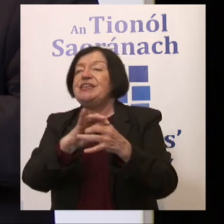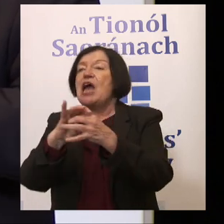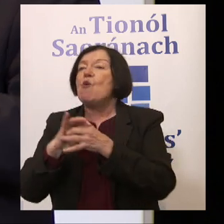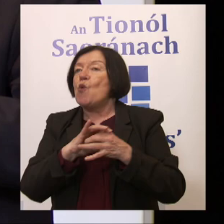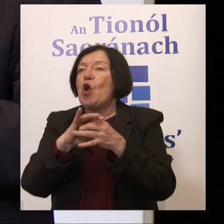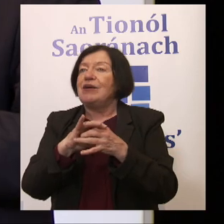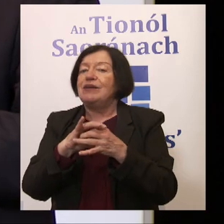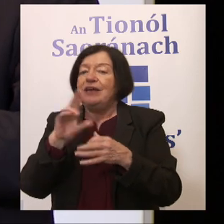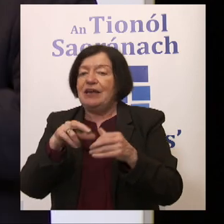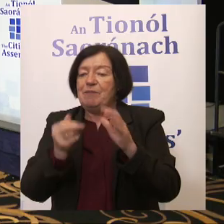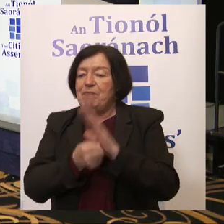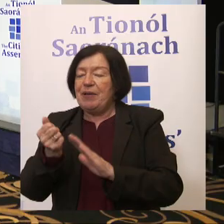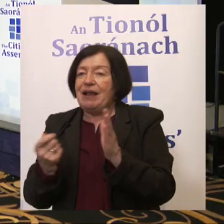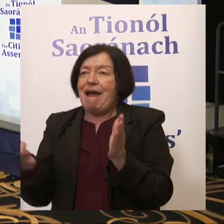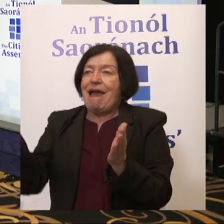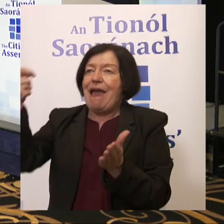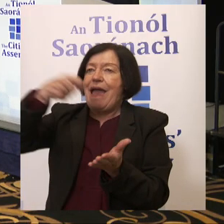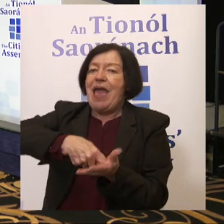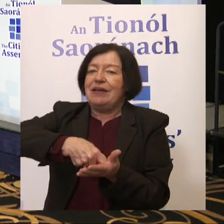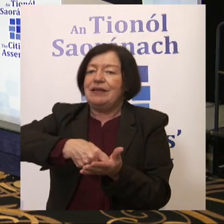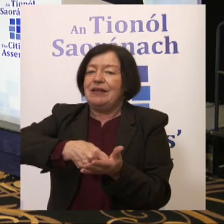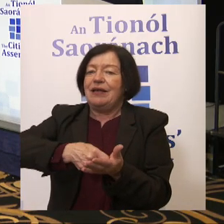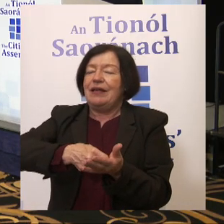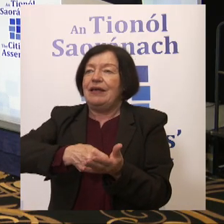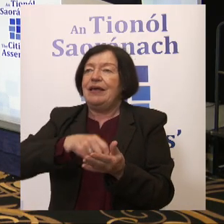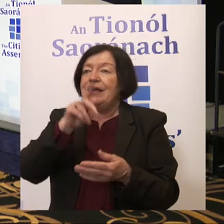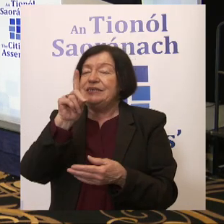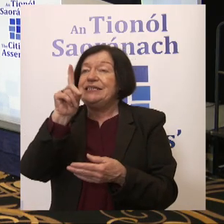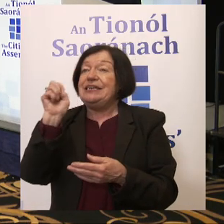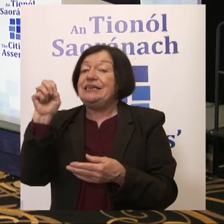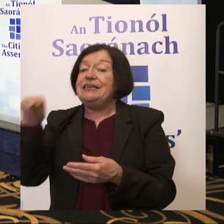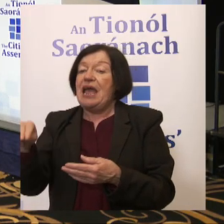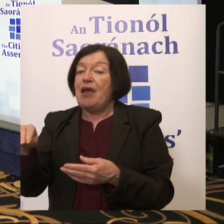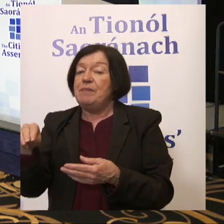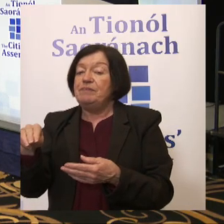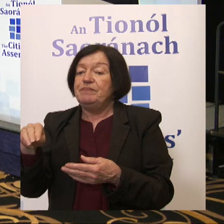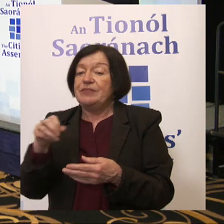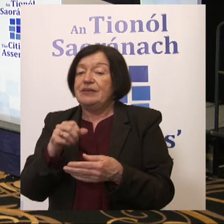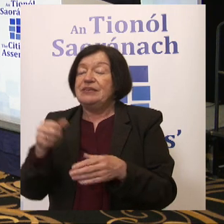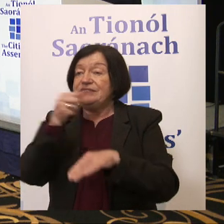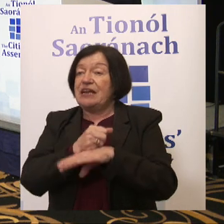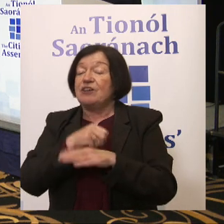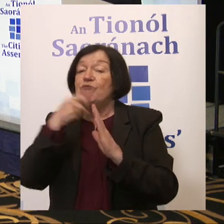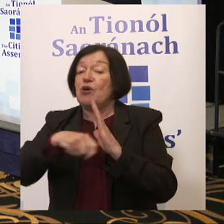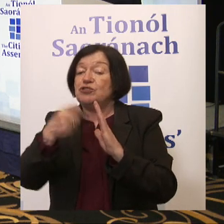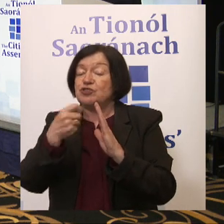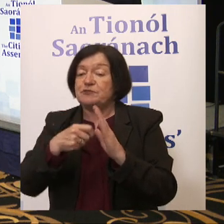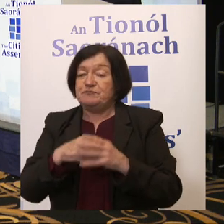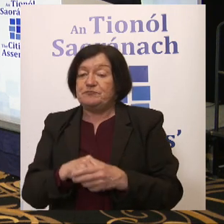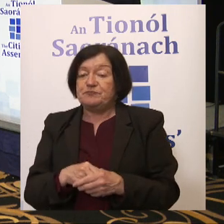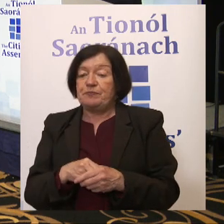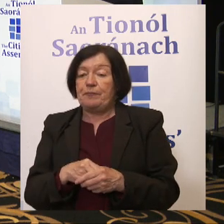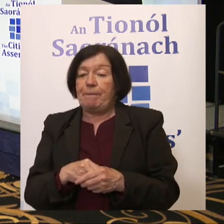couldn't be built into a directly elected mayor's particular set of tasks or set of competences.